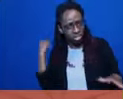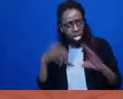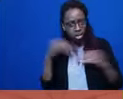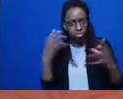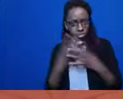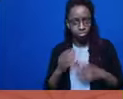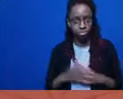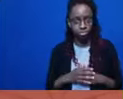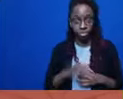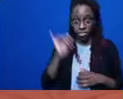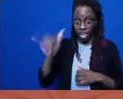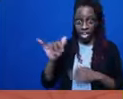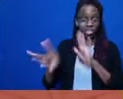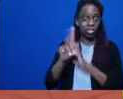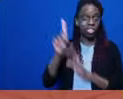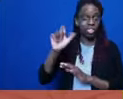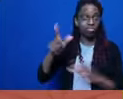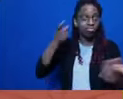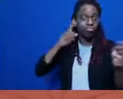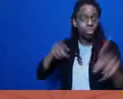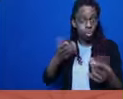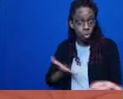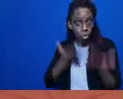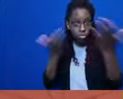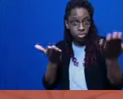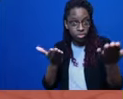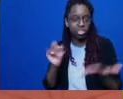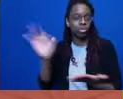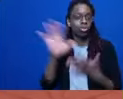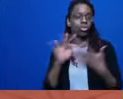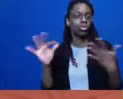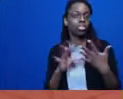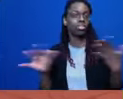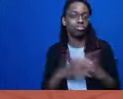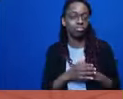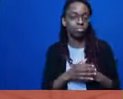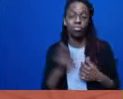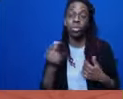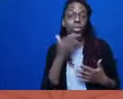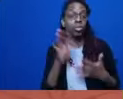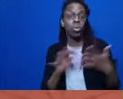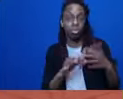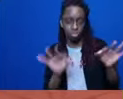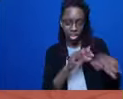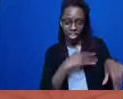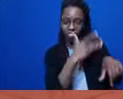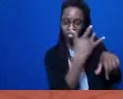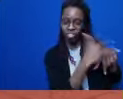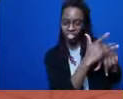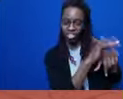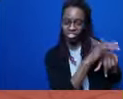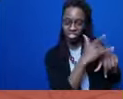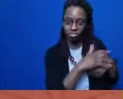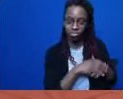they had available that they wanted to make sure their loved one was safe and would be able to live